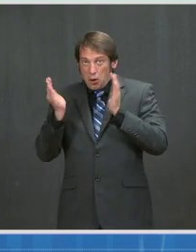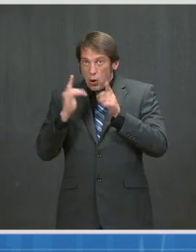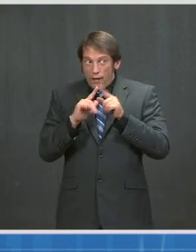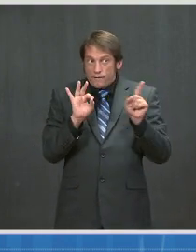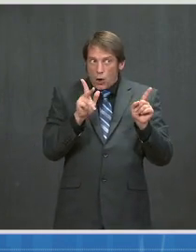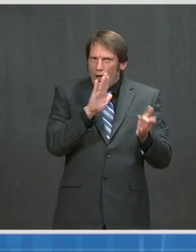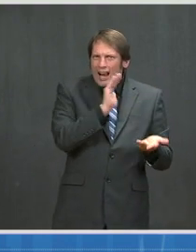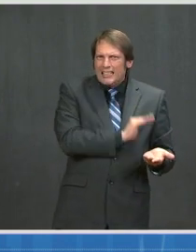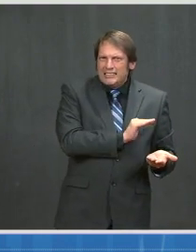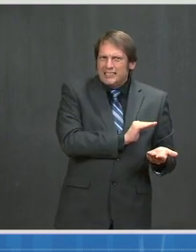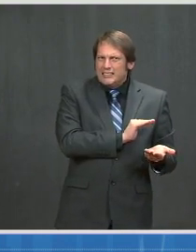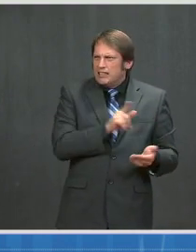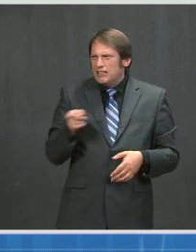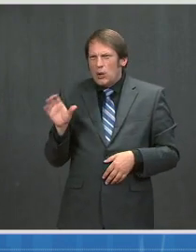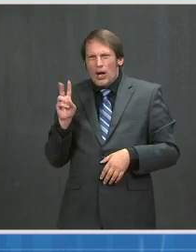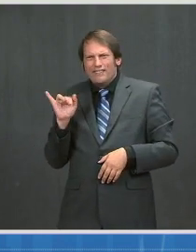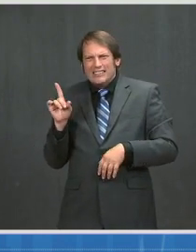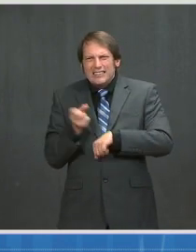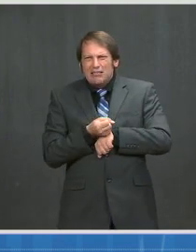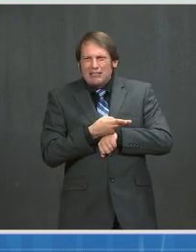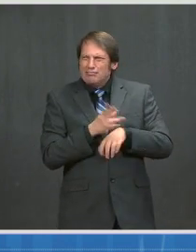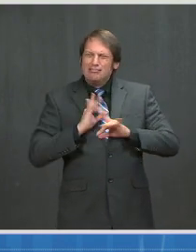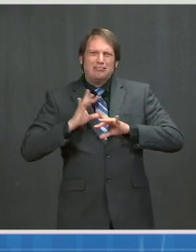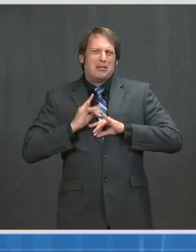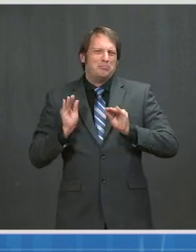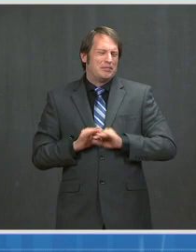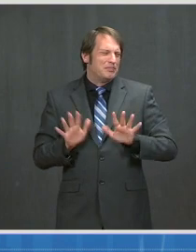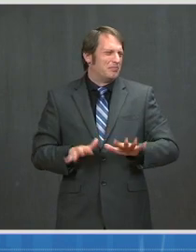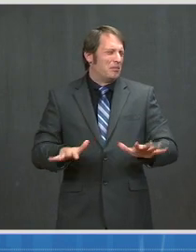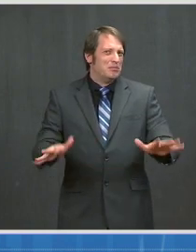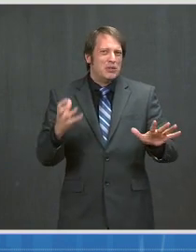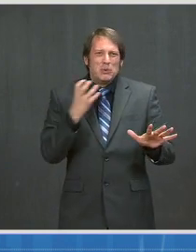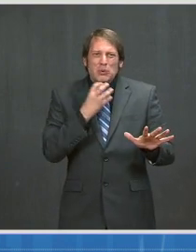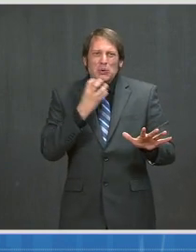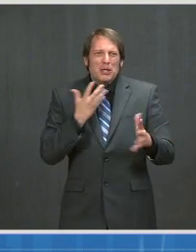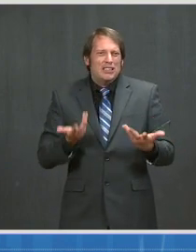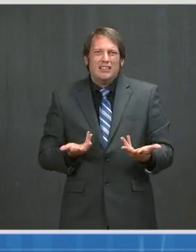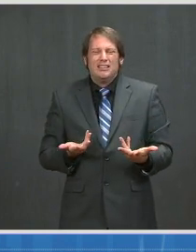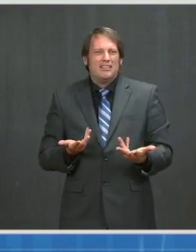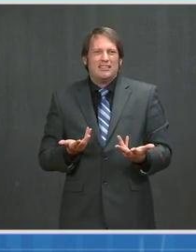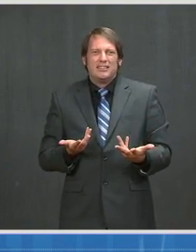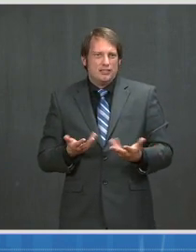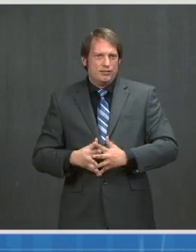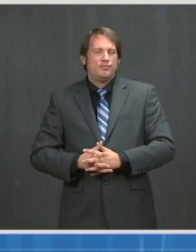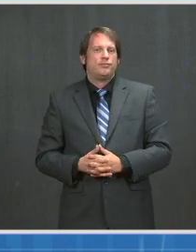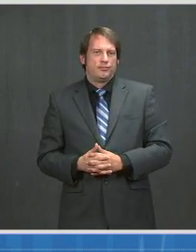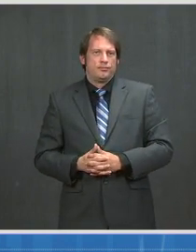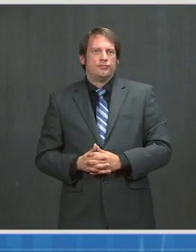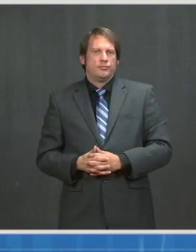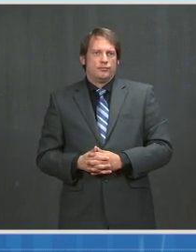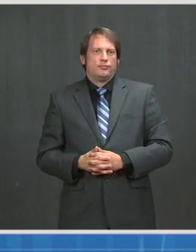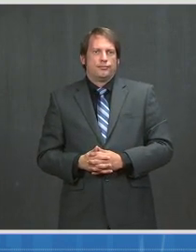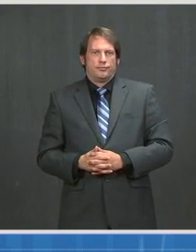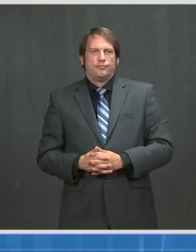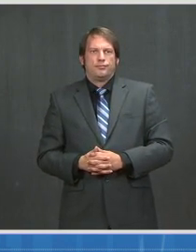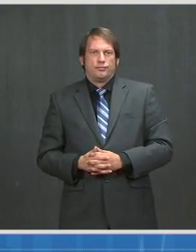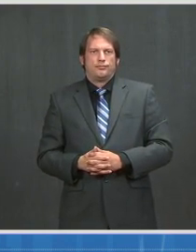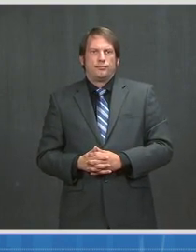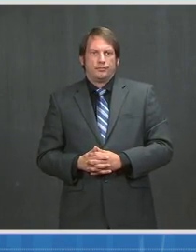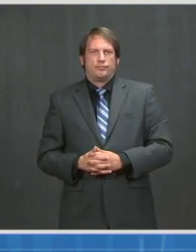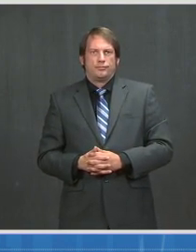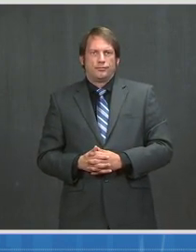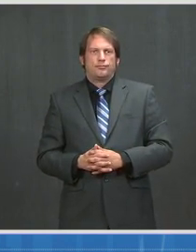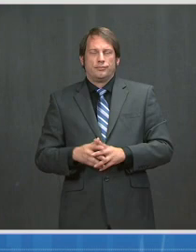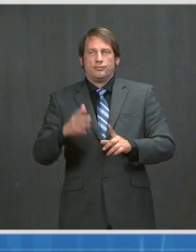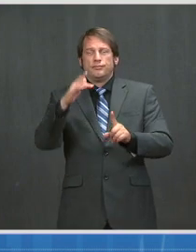are still seeing increased transmissibility. We don't yet know of its increased morbidity and mortality, aside from its increased